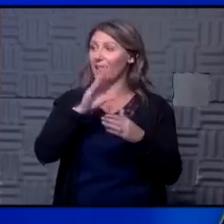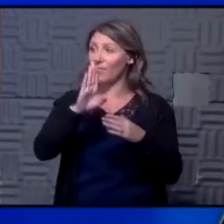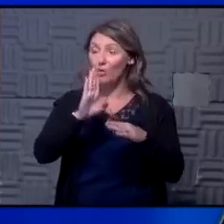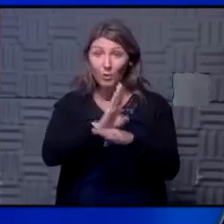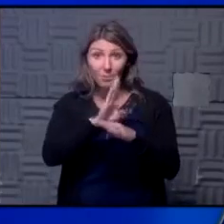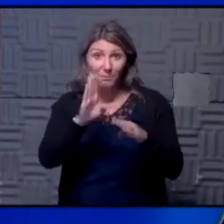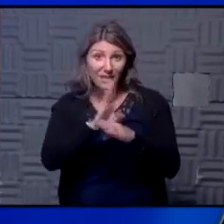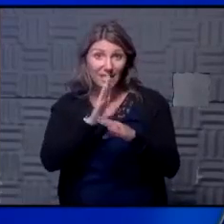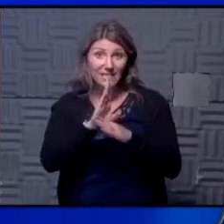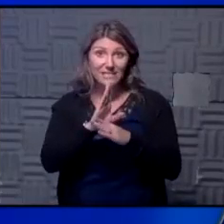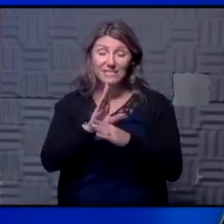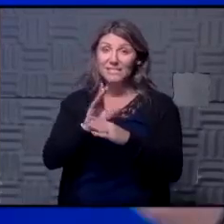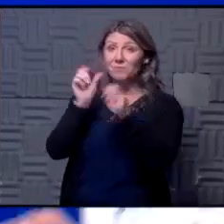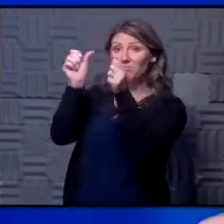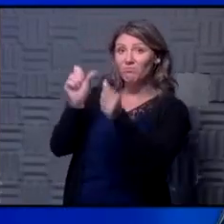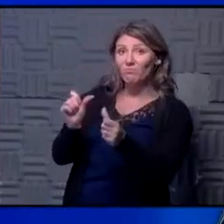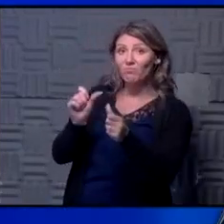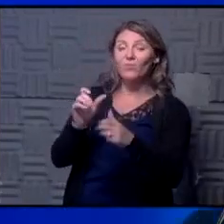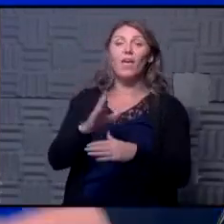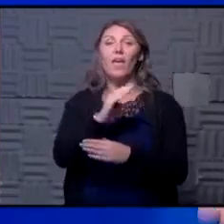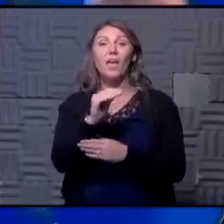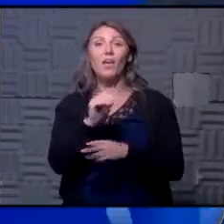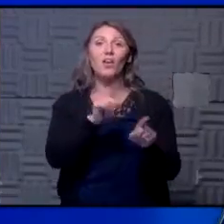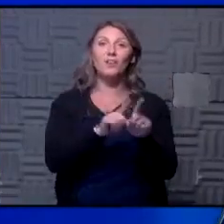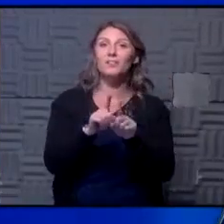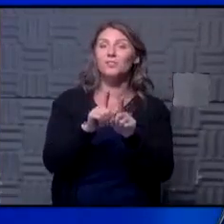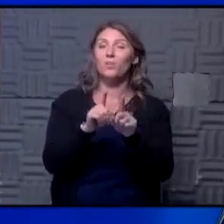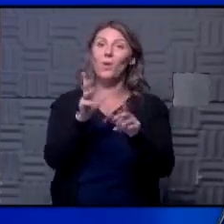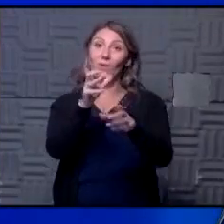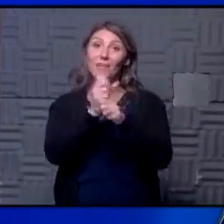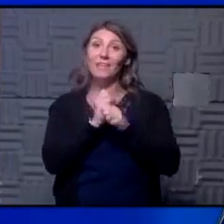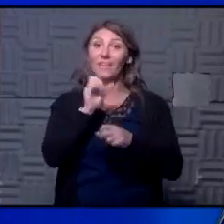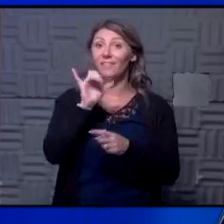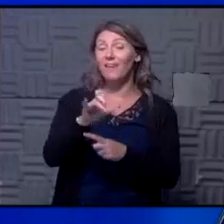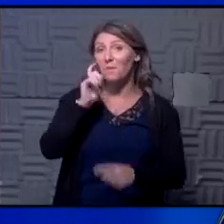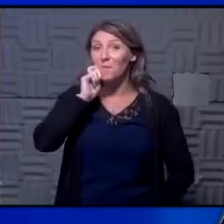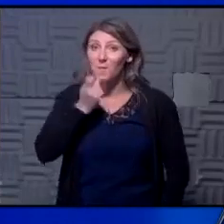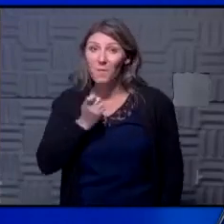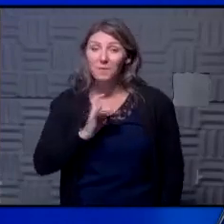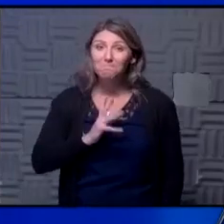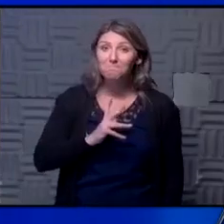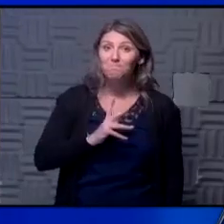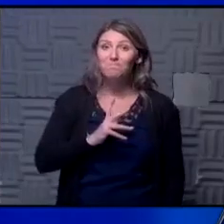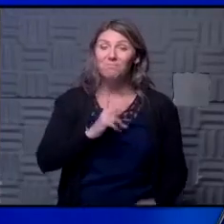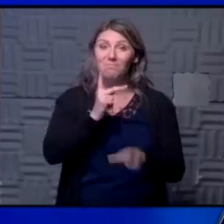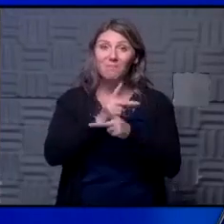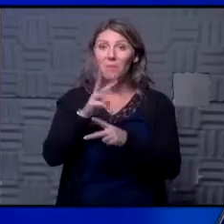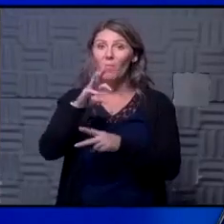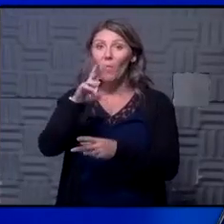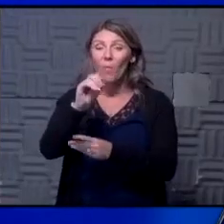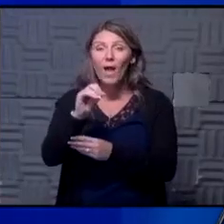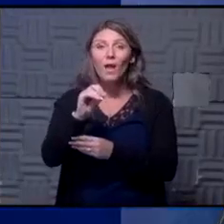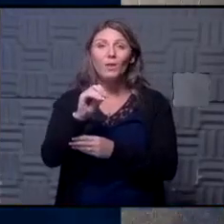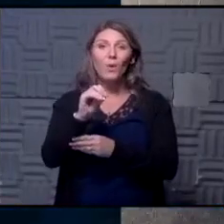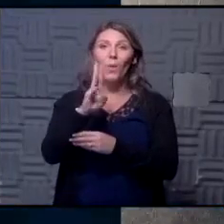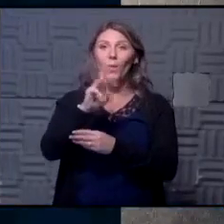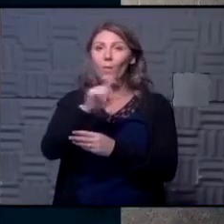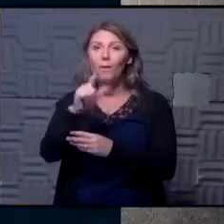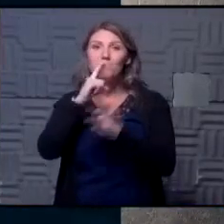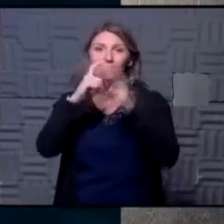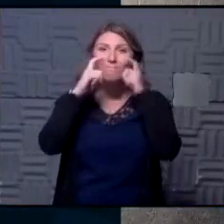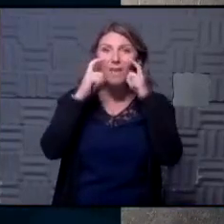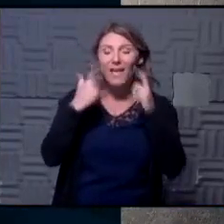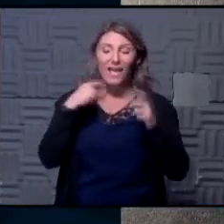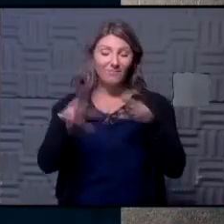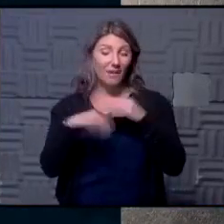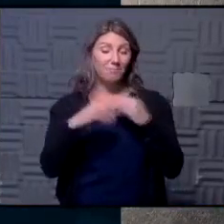business to say that they have taken the pledge you can also go on and get this cool um keep wyco well mask uh which i've